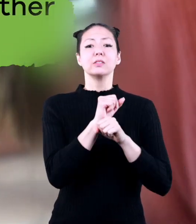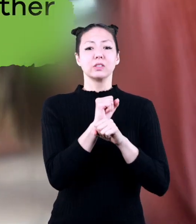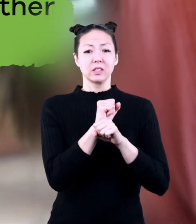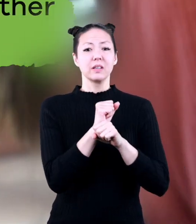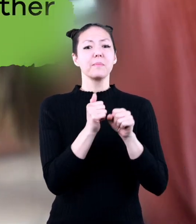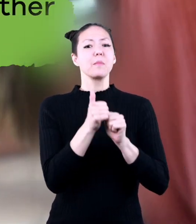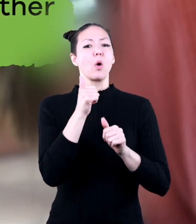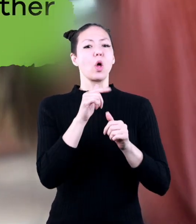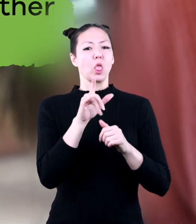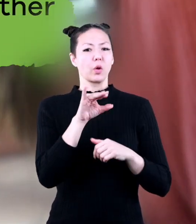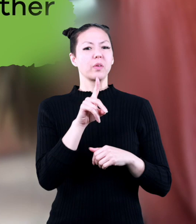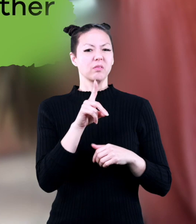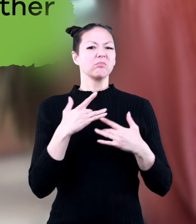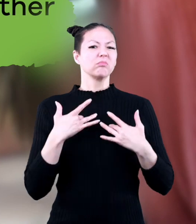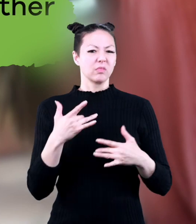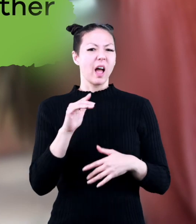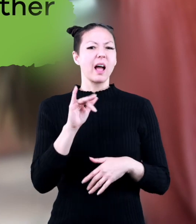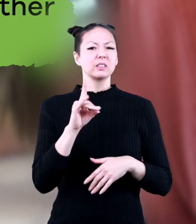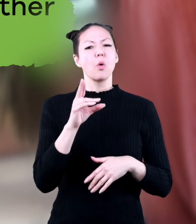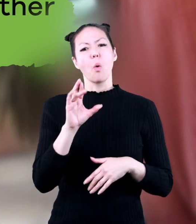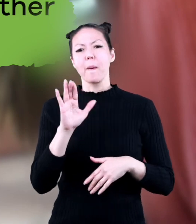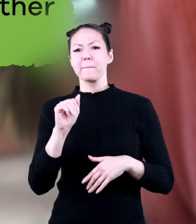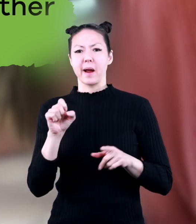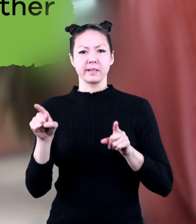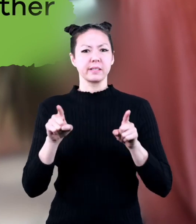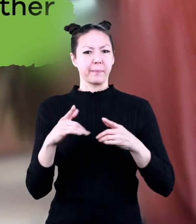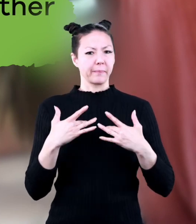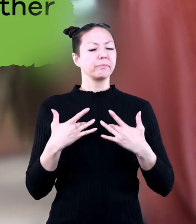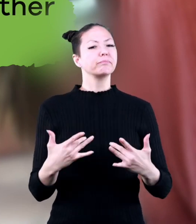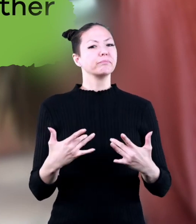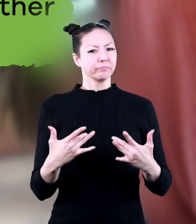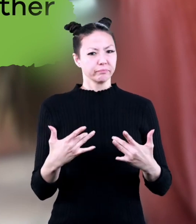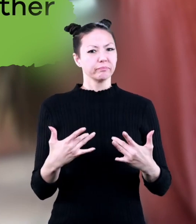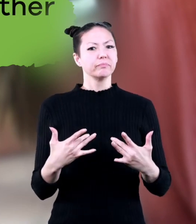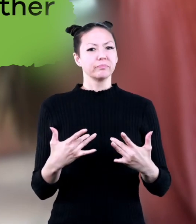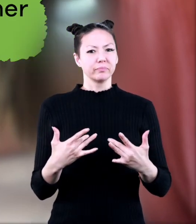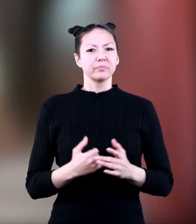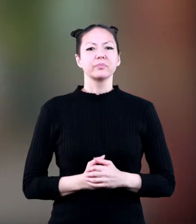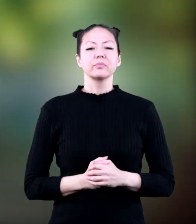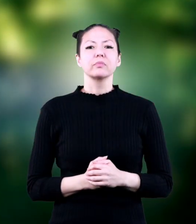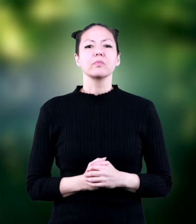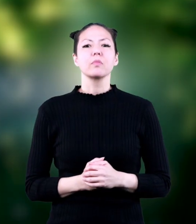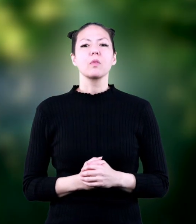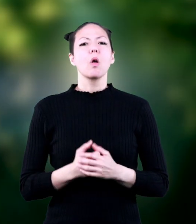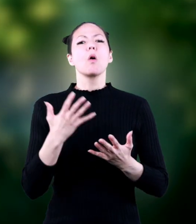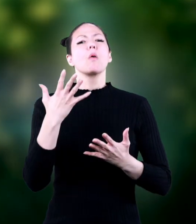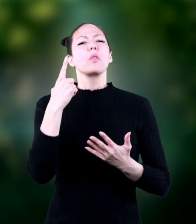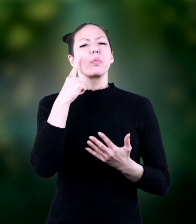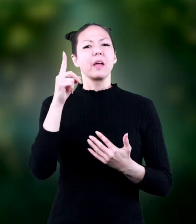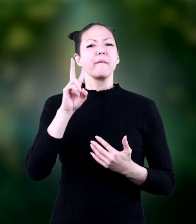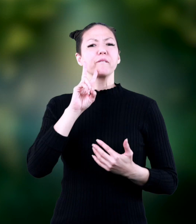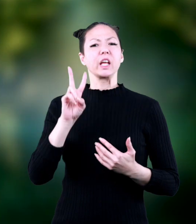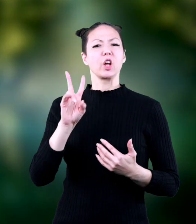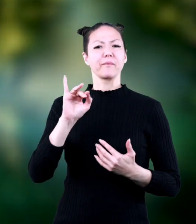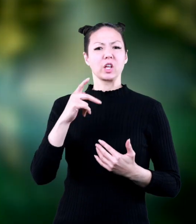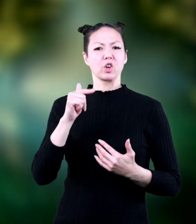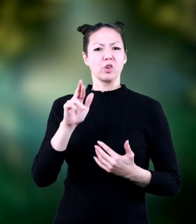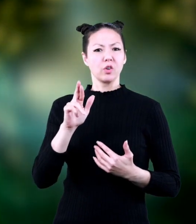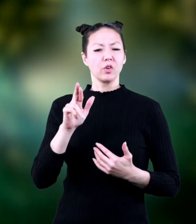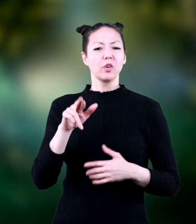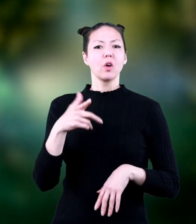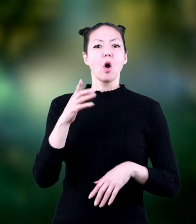most liquids are either an acid or a base one do you think vinegar